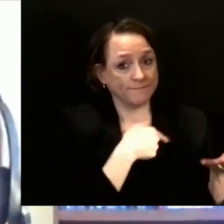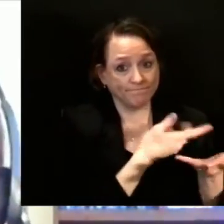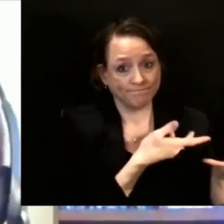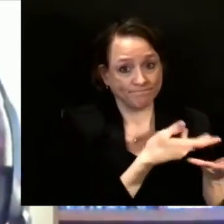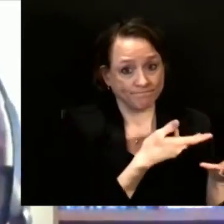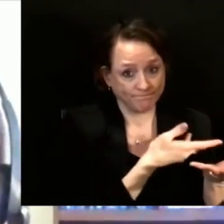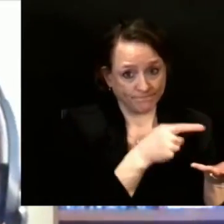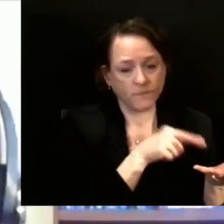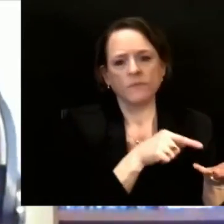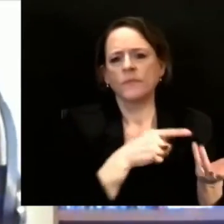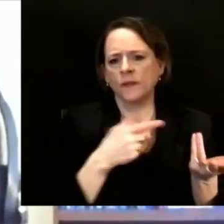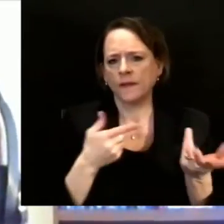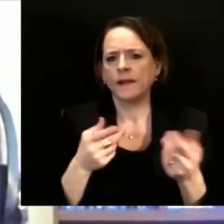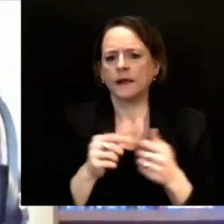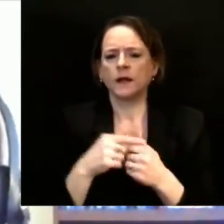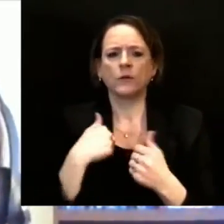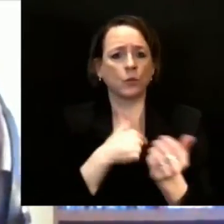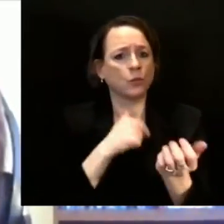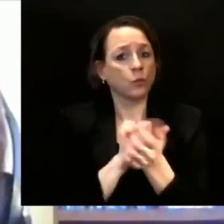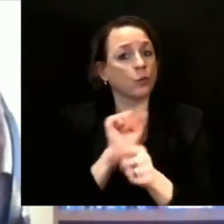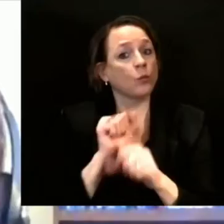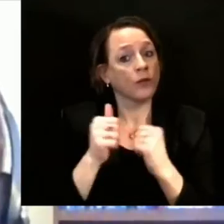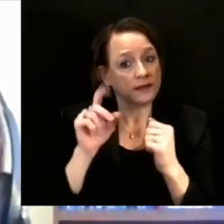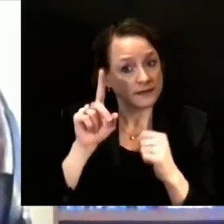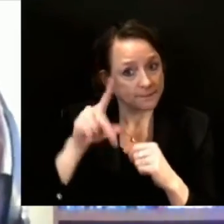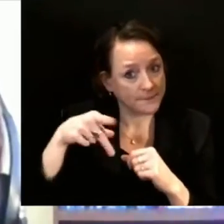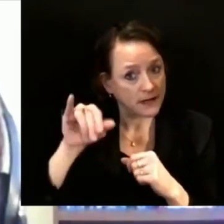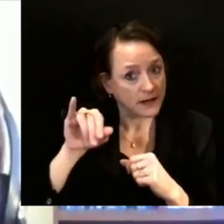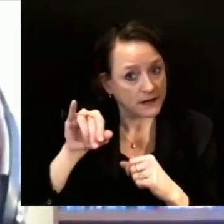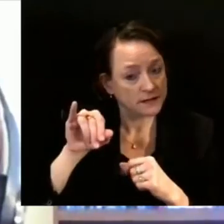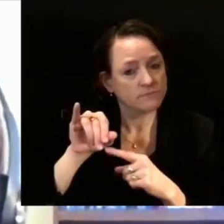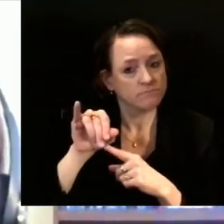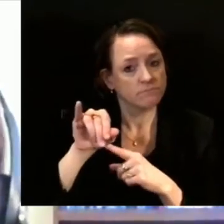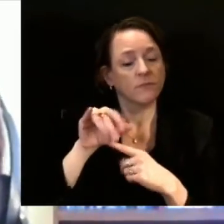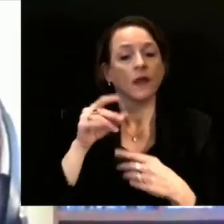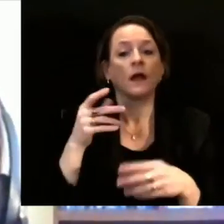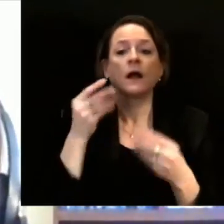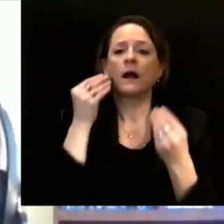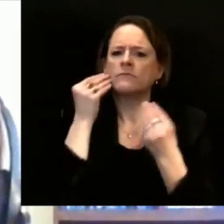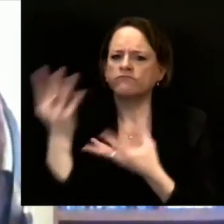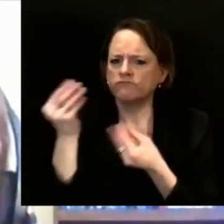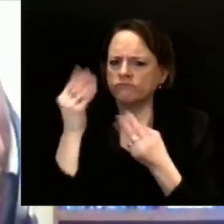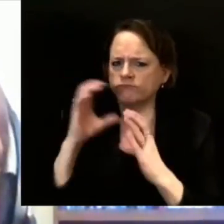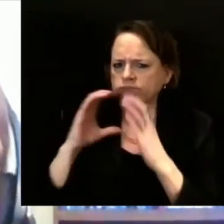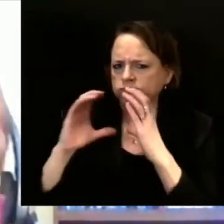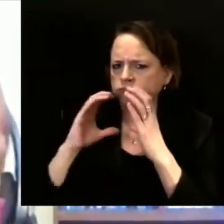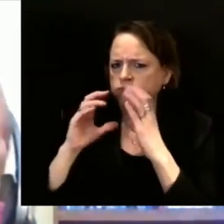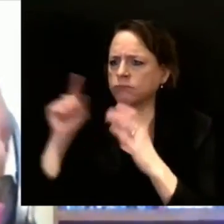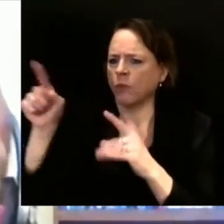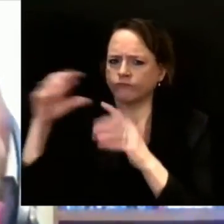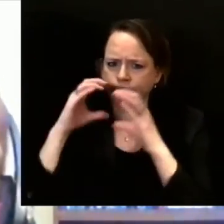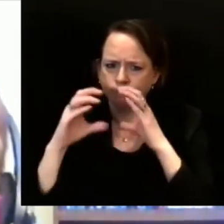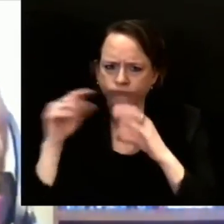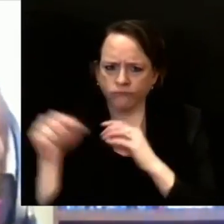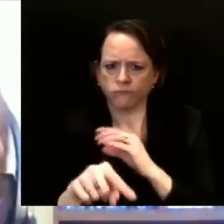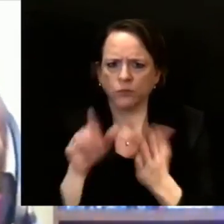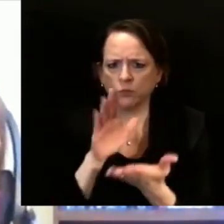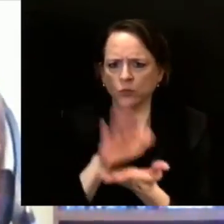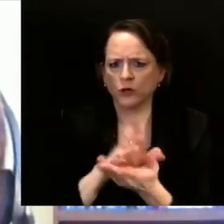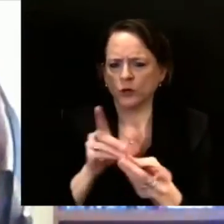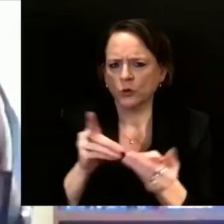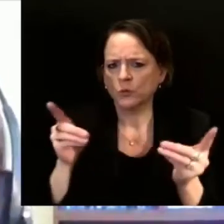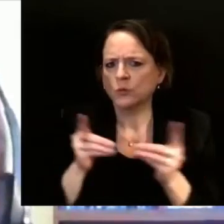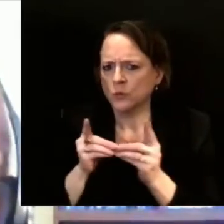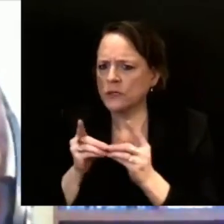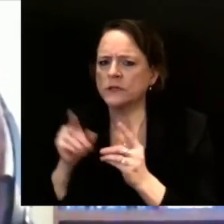Instruction, getting information out to school districts. We've surveyed them to see who already has plans